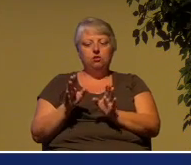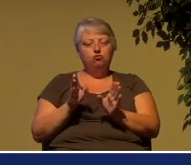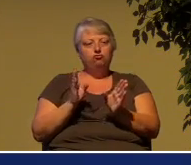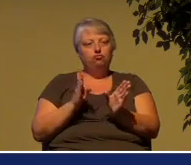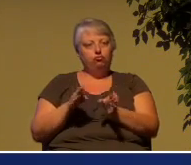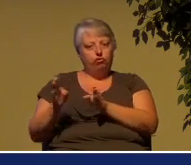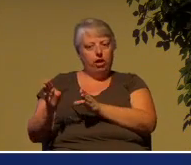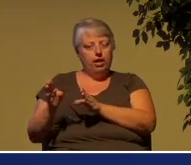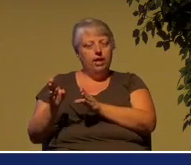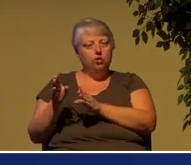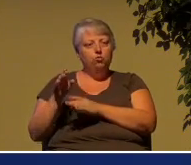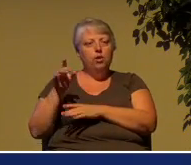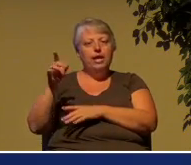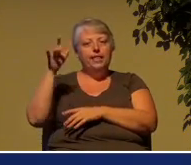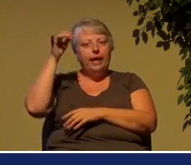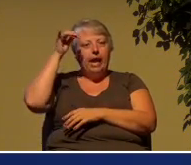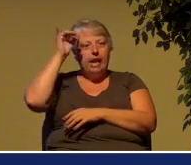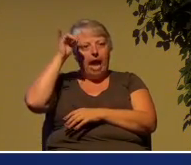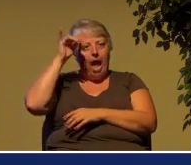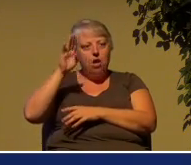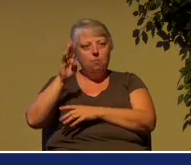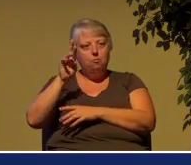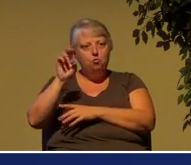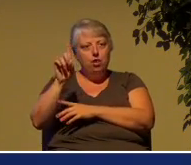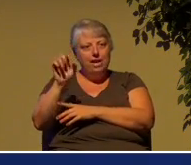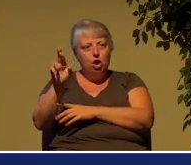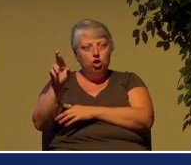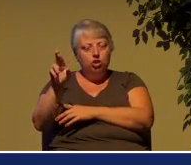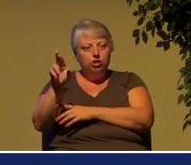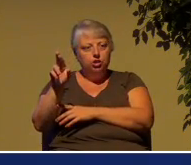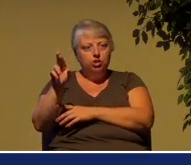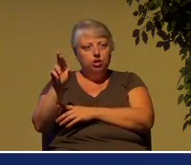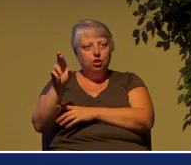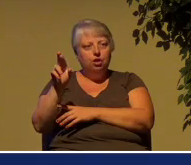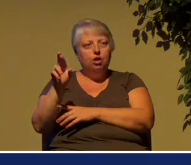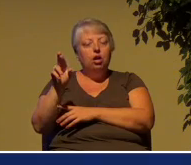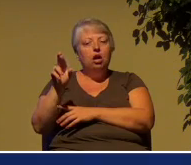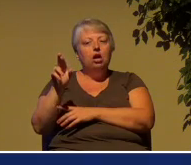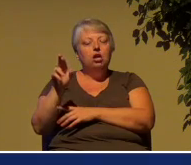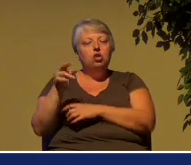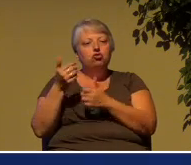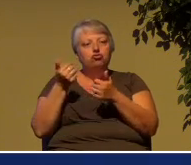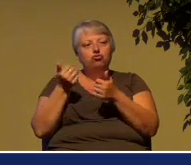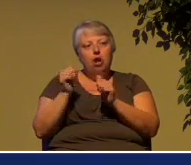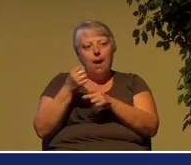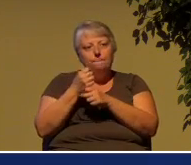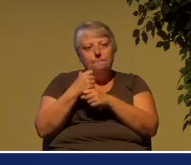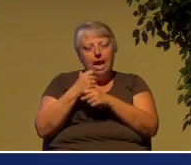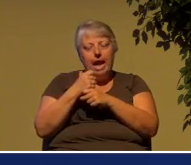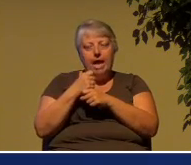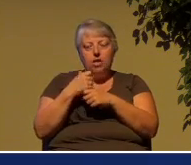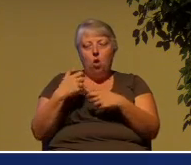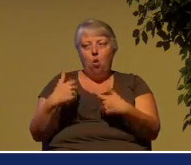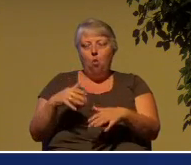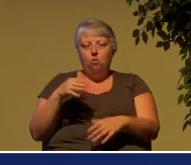Israel to try to breed an elusive red heifer.